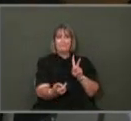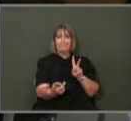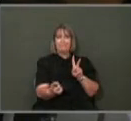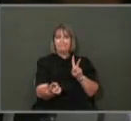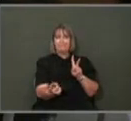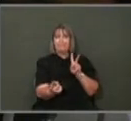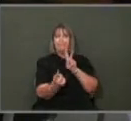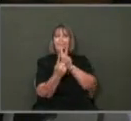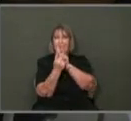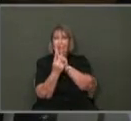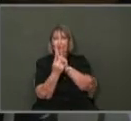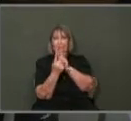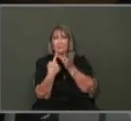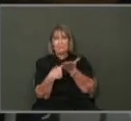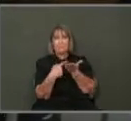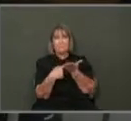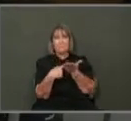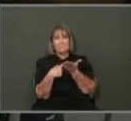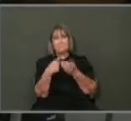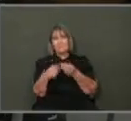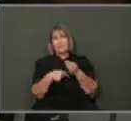so that we can respond to that.